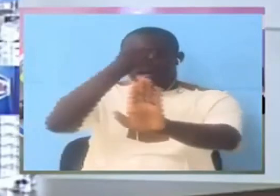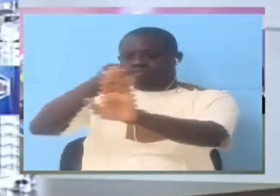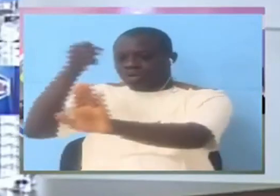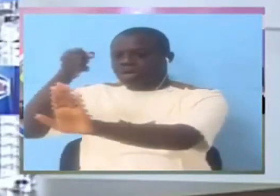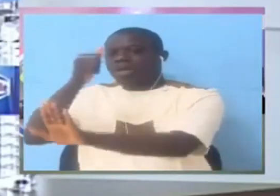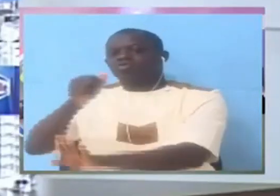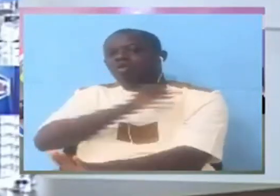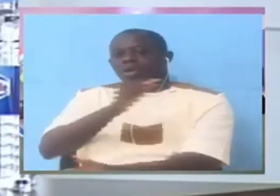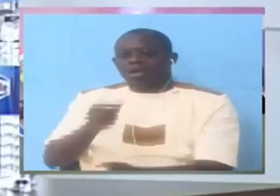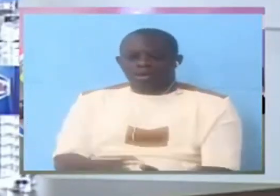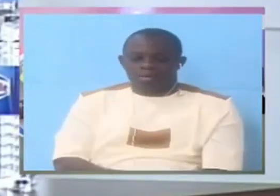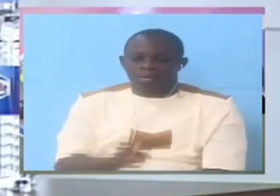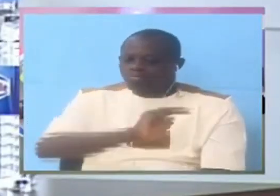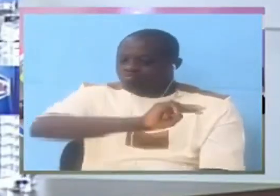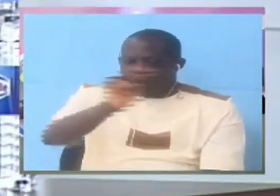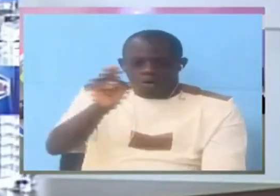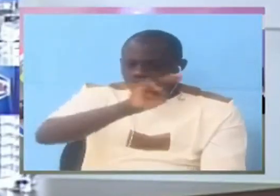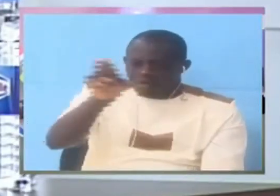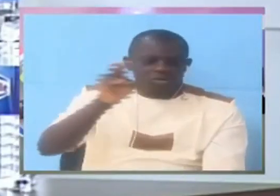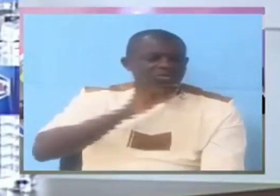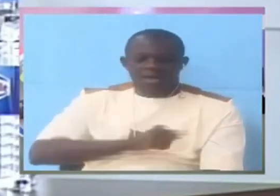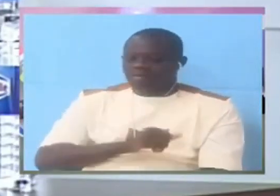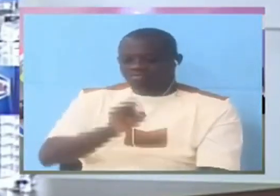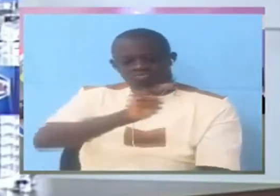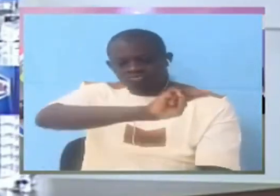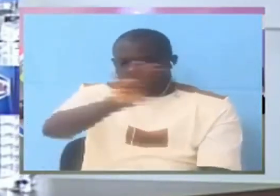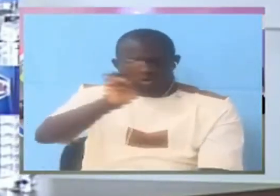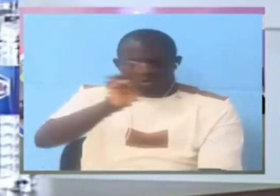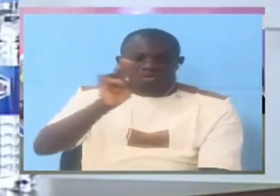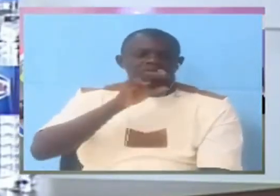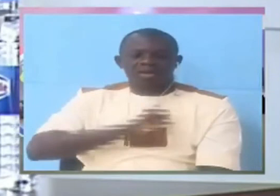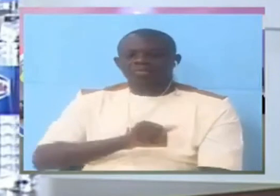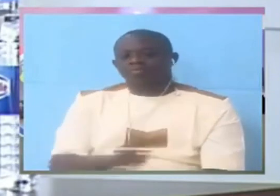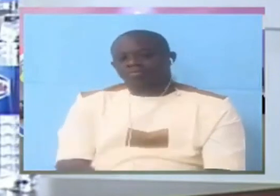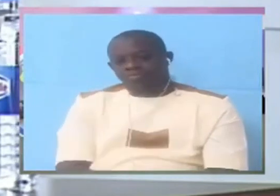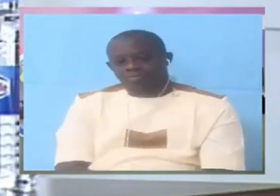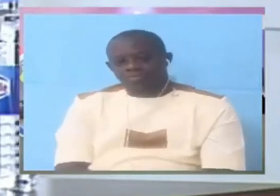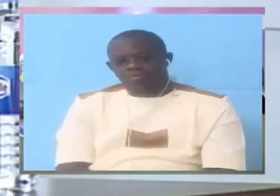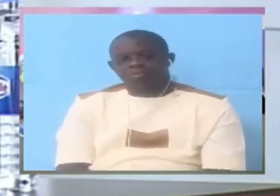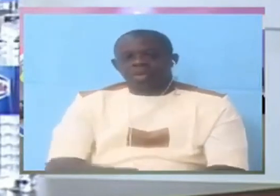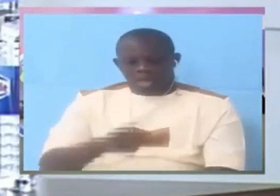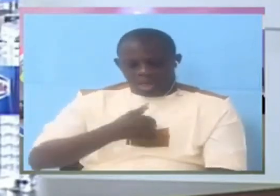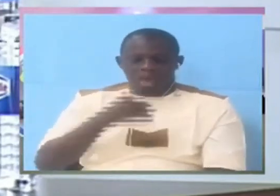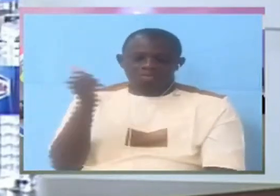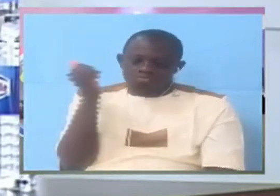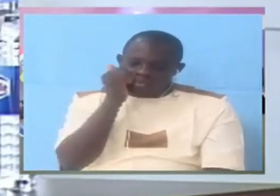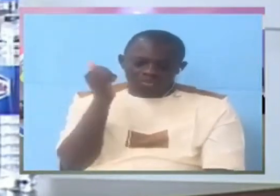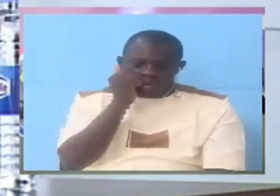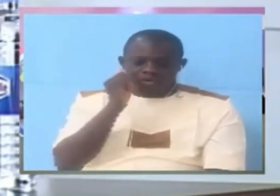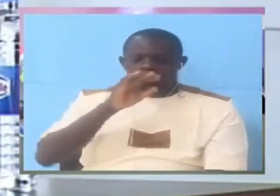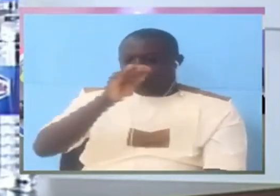sir Definitely no Definitely no I always speak the truth My mind